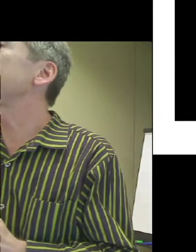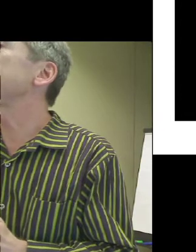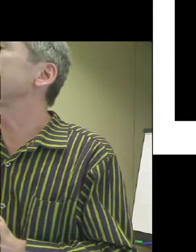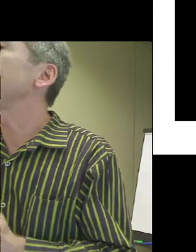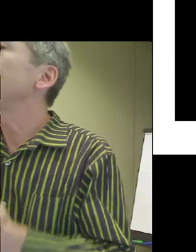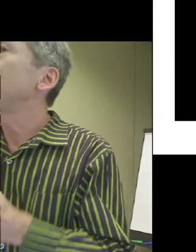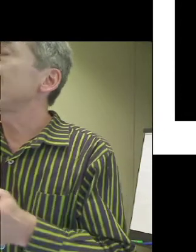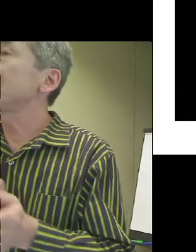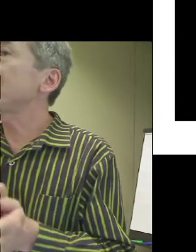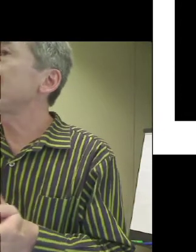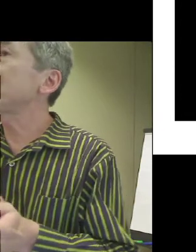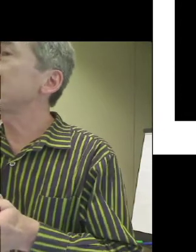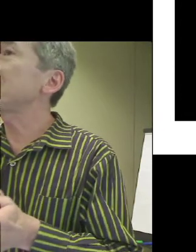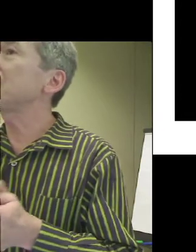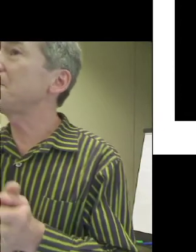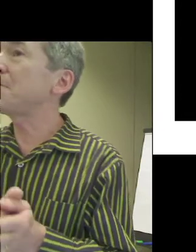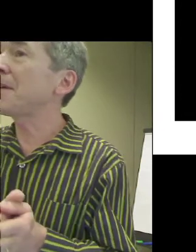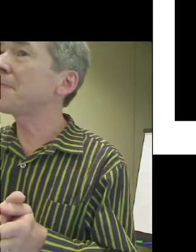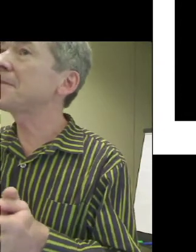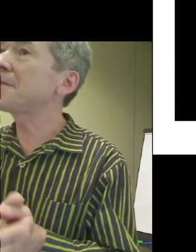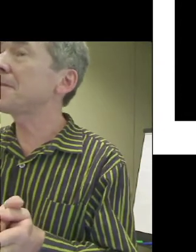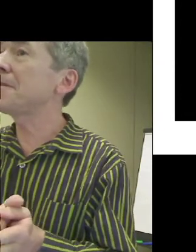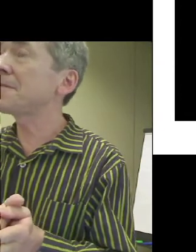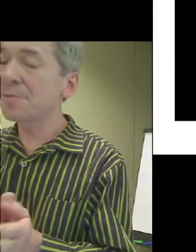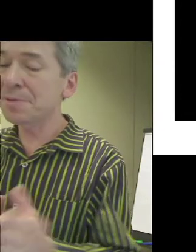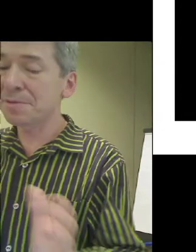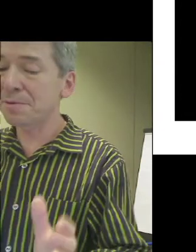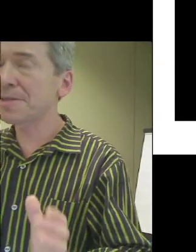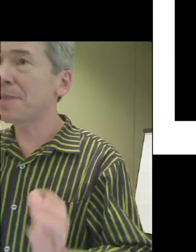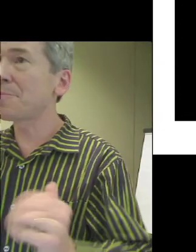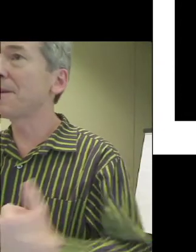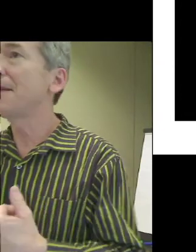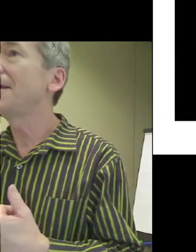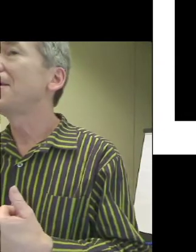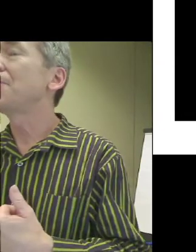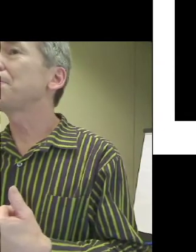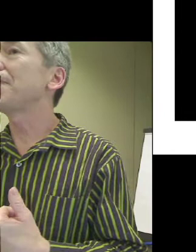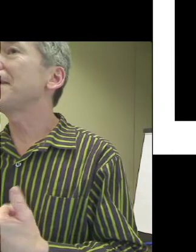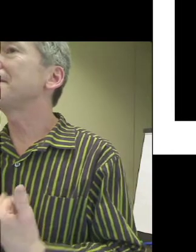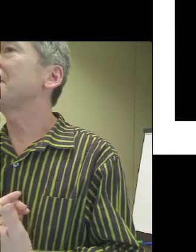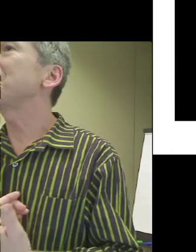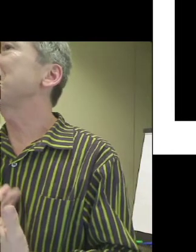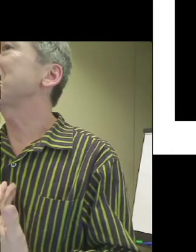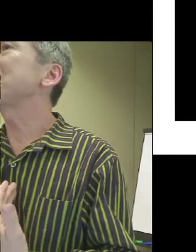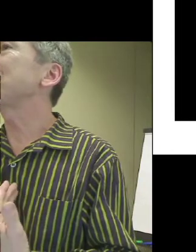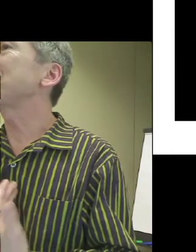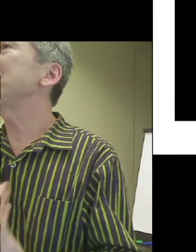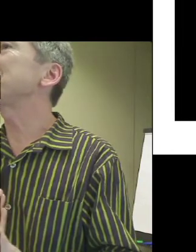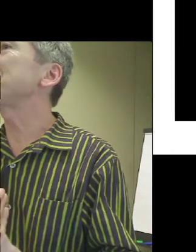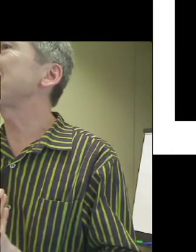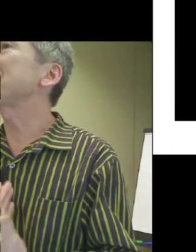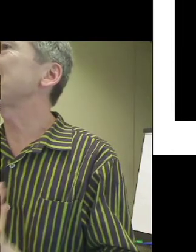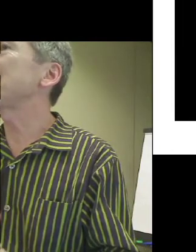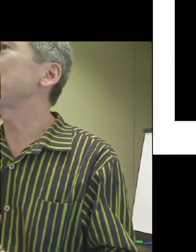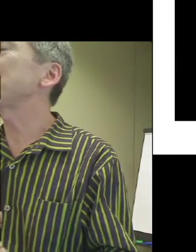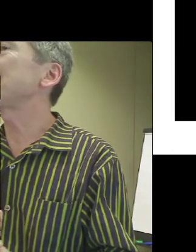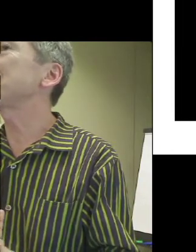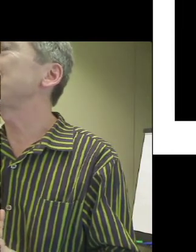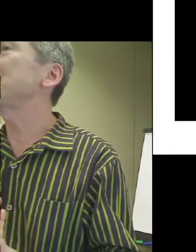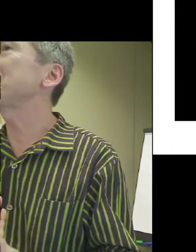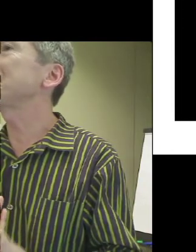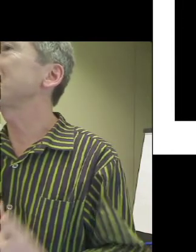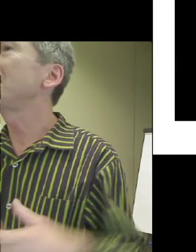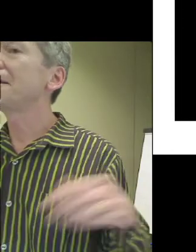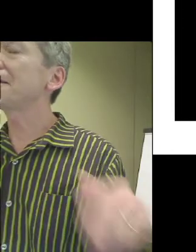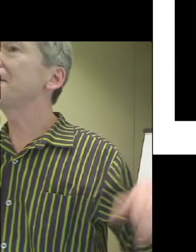communication. The Science Museum in Paris, Cité des Sciences, for example, provides animation for each of their temporary